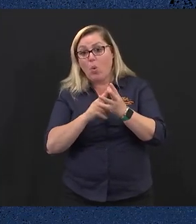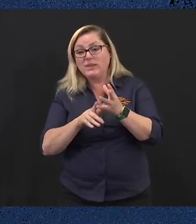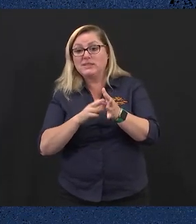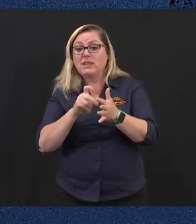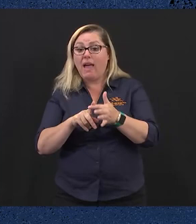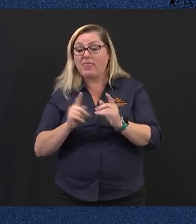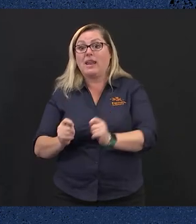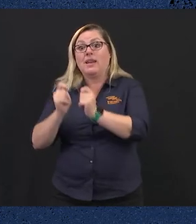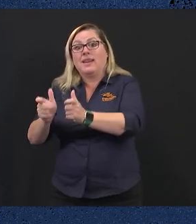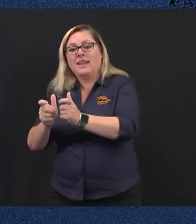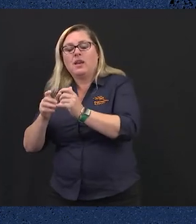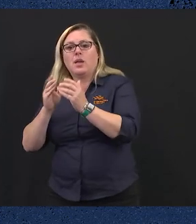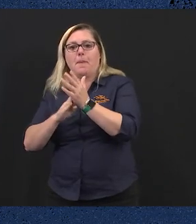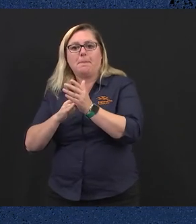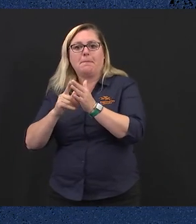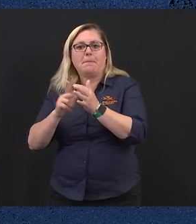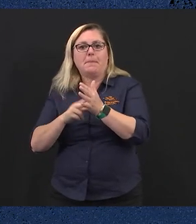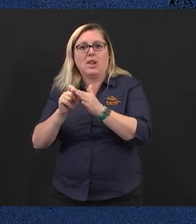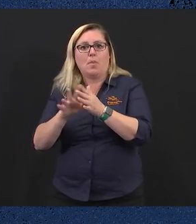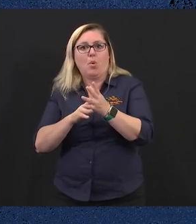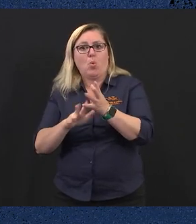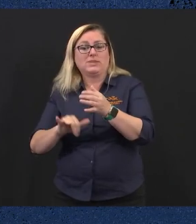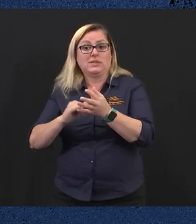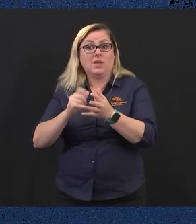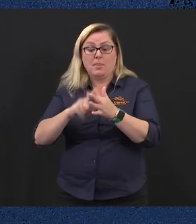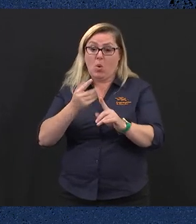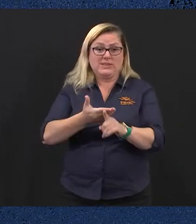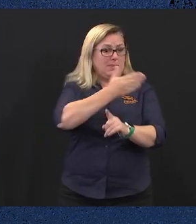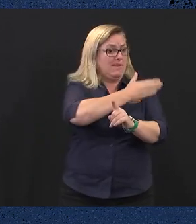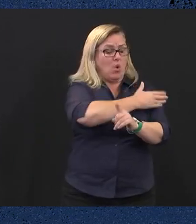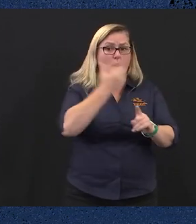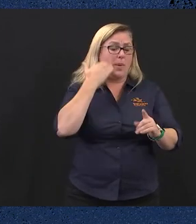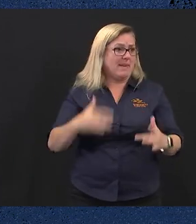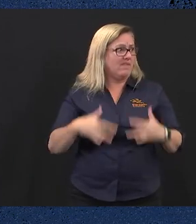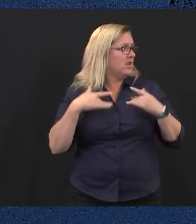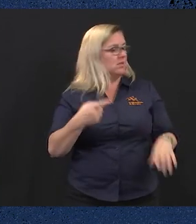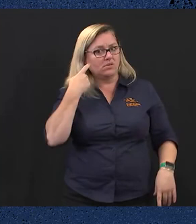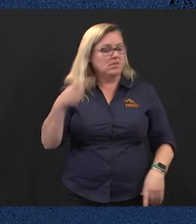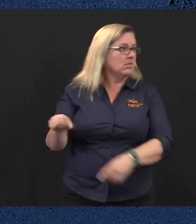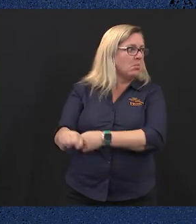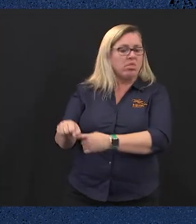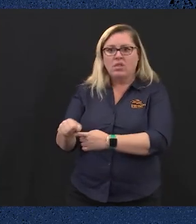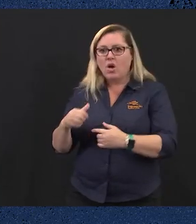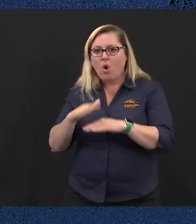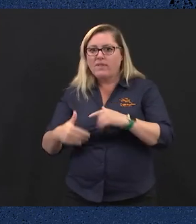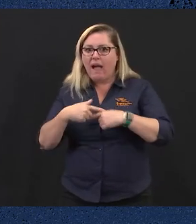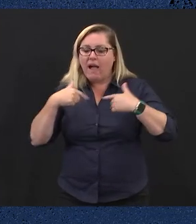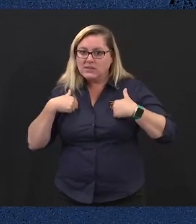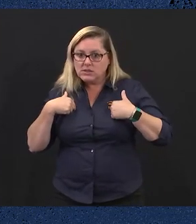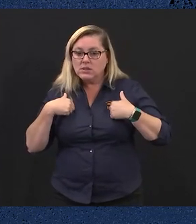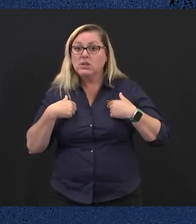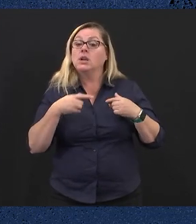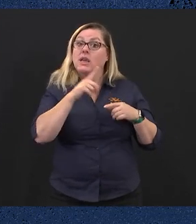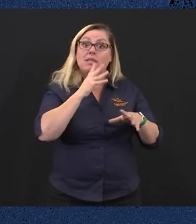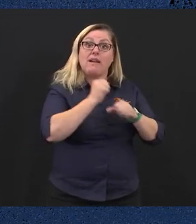In response to women feeling ignored, dismissed and often undiagnosed, the government will invest $64